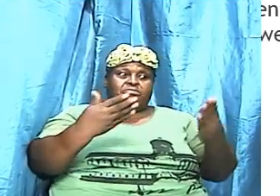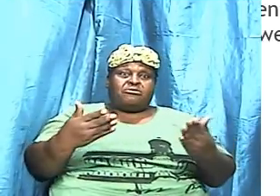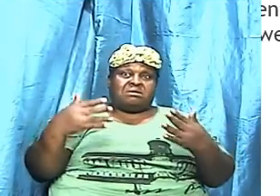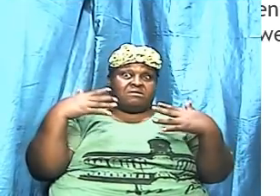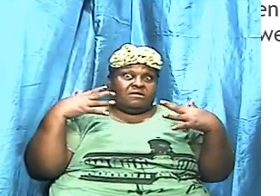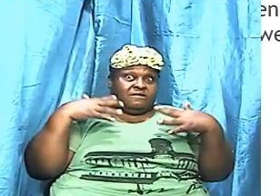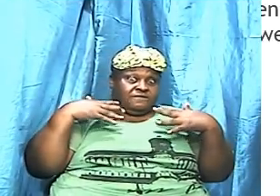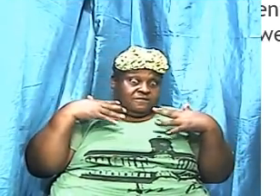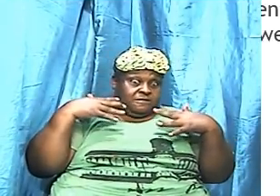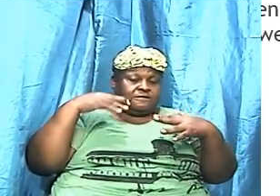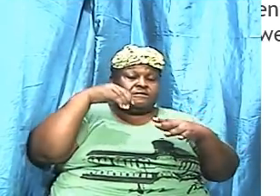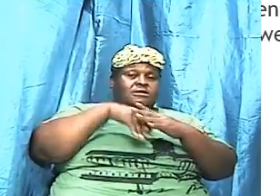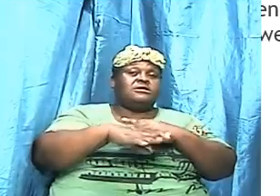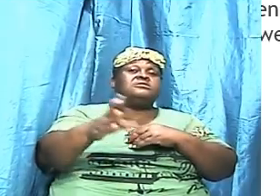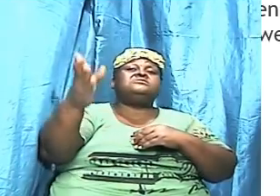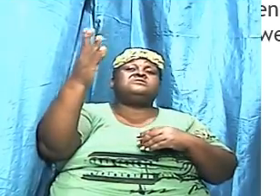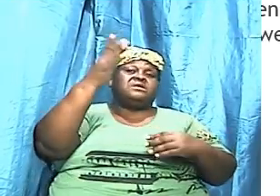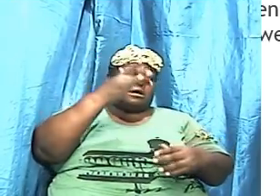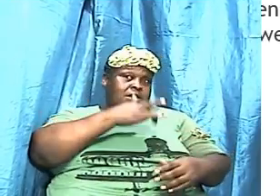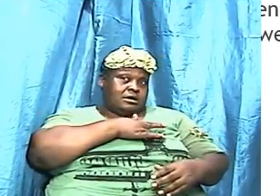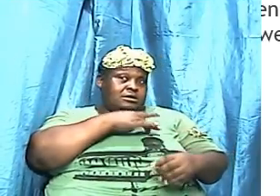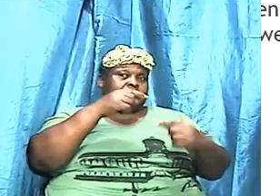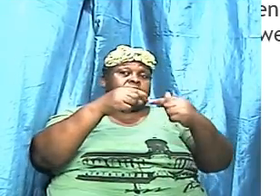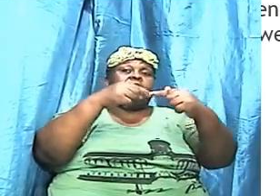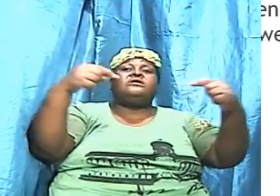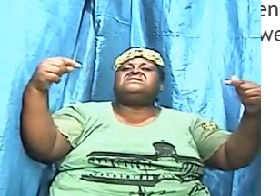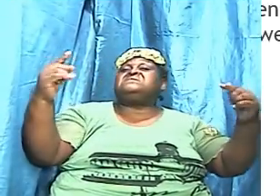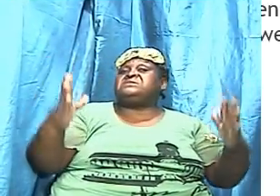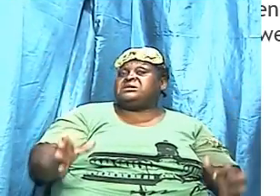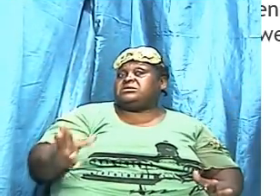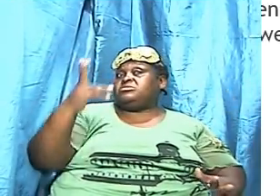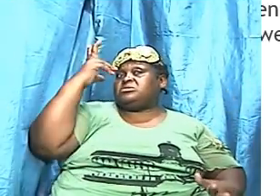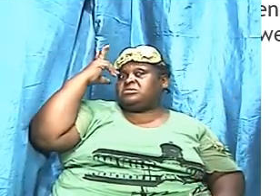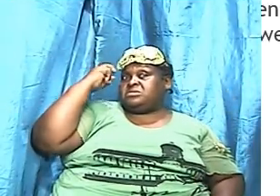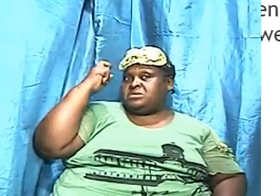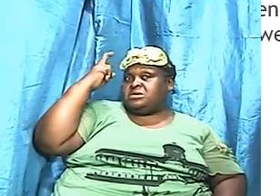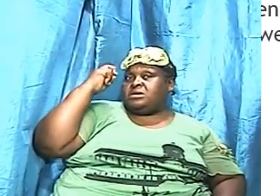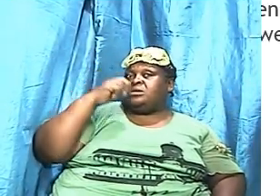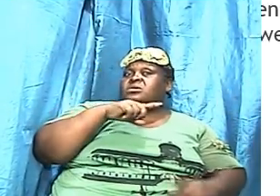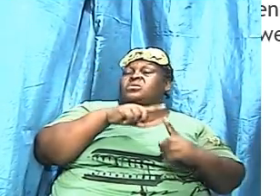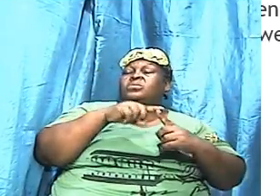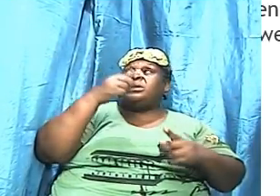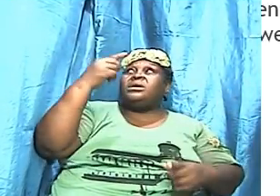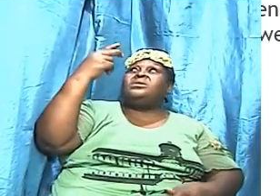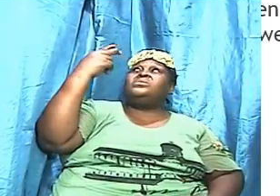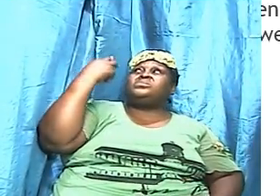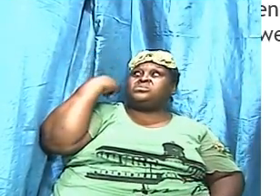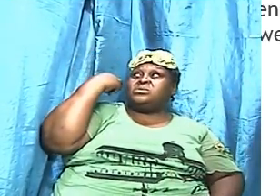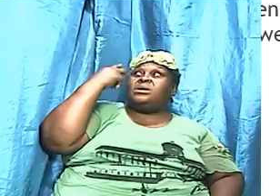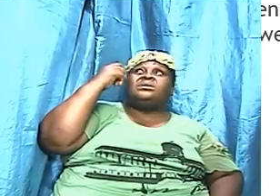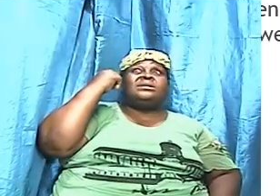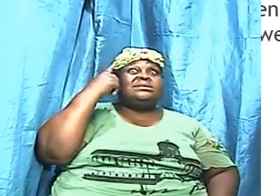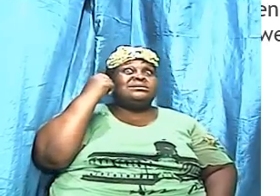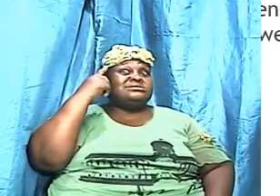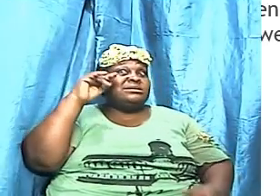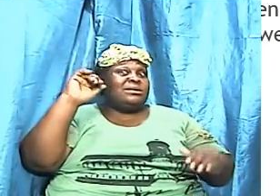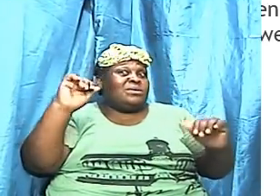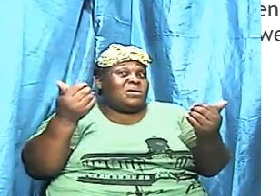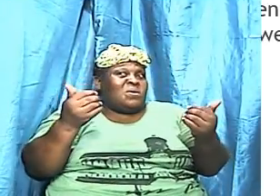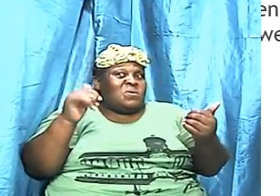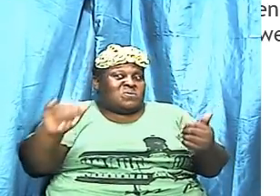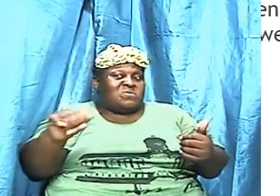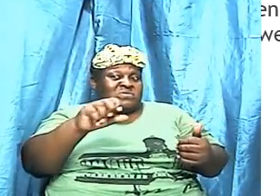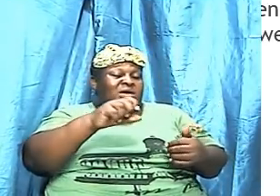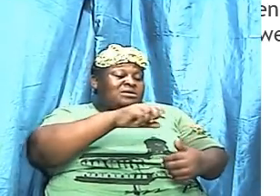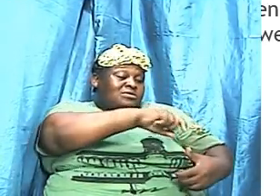hearts of the enemy, when we look back and understand how that sword was utilized